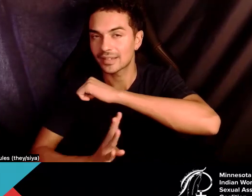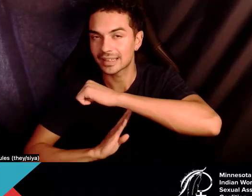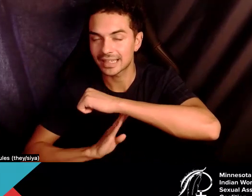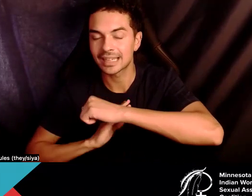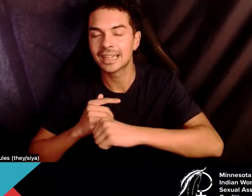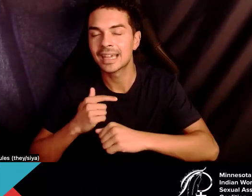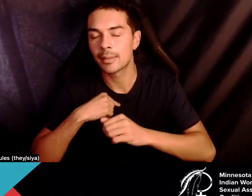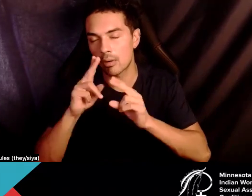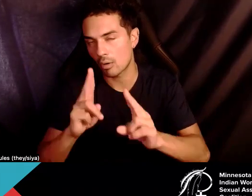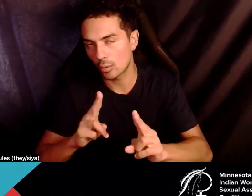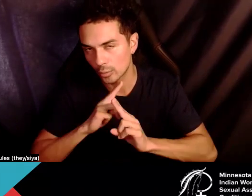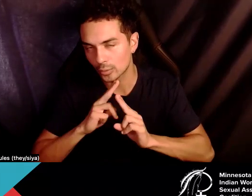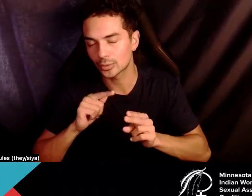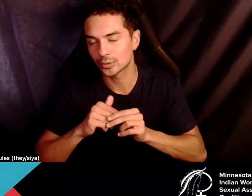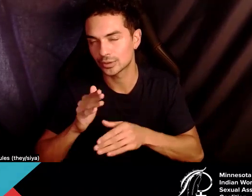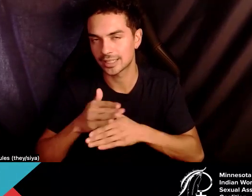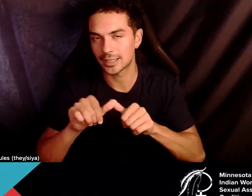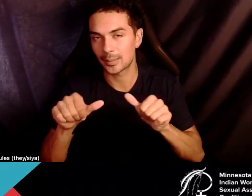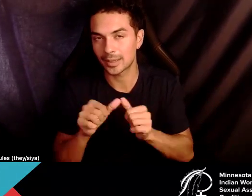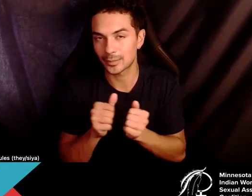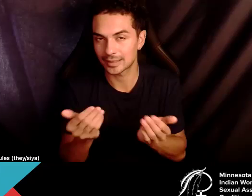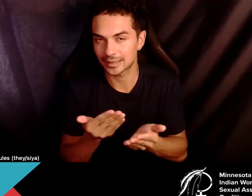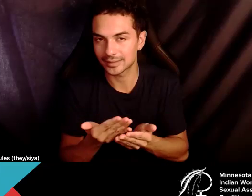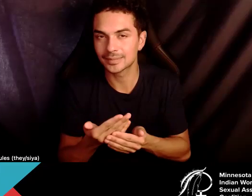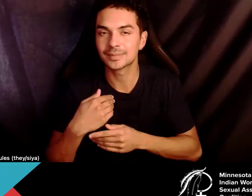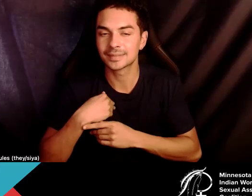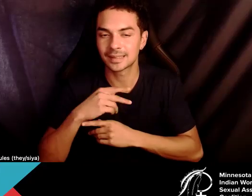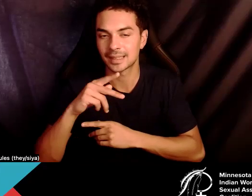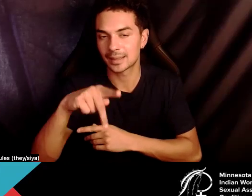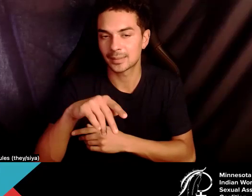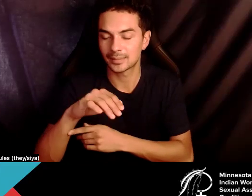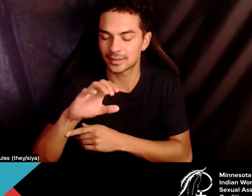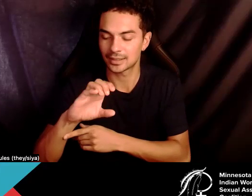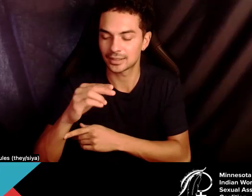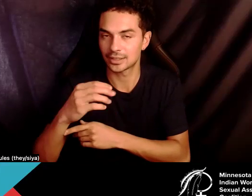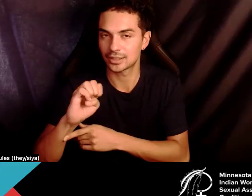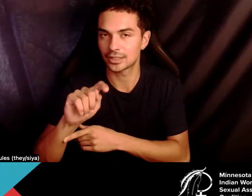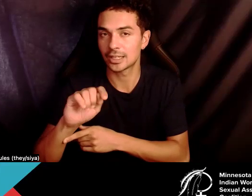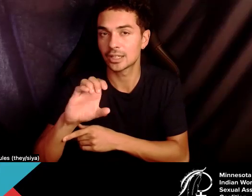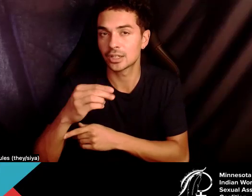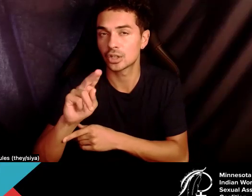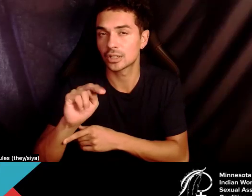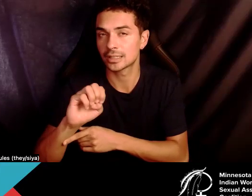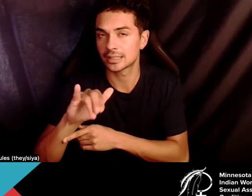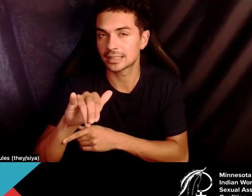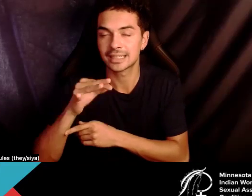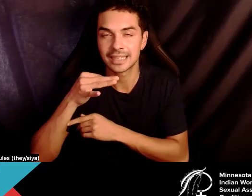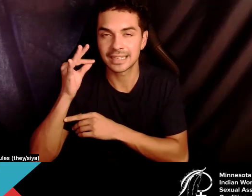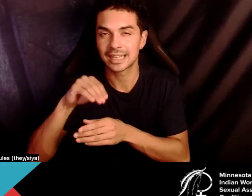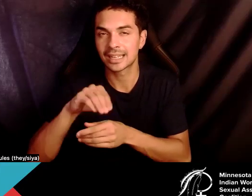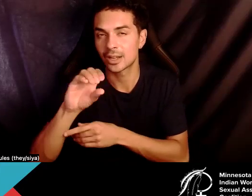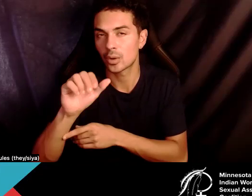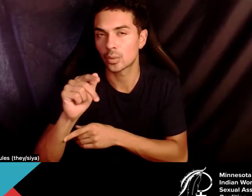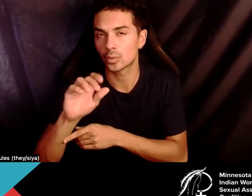with all of you. I'm an enrolled member of the Pecune Rancheria of Czech Chauncey Indians in Oakhurst, California,